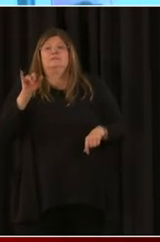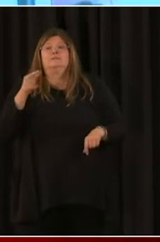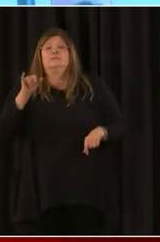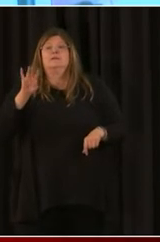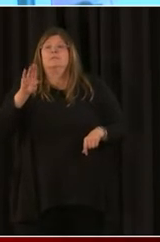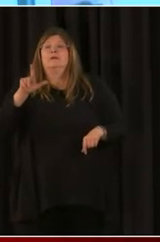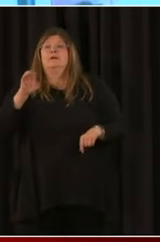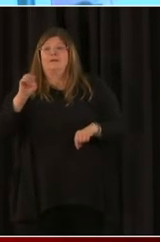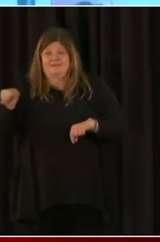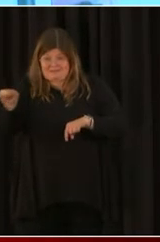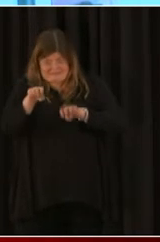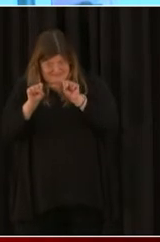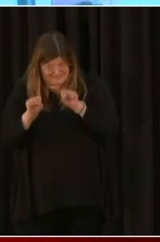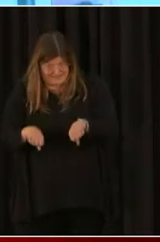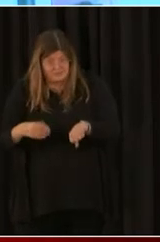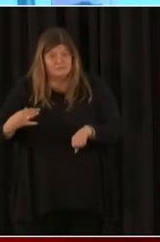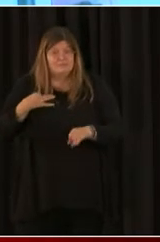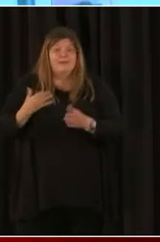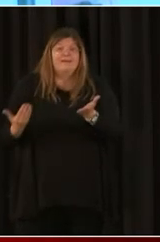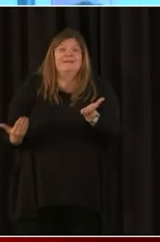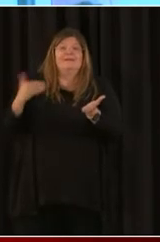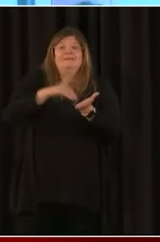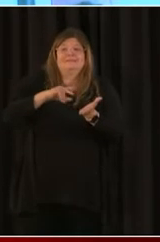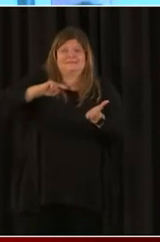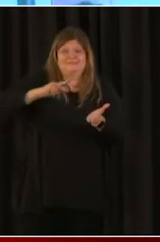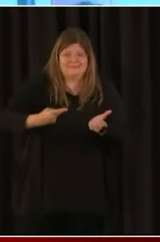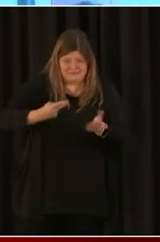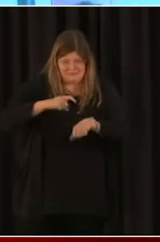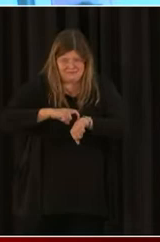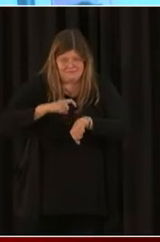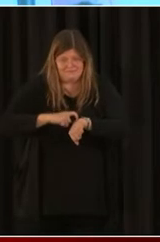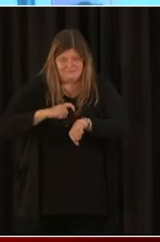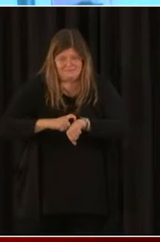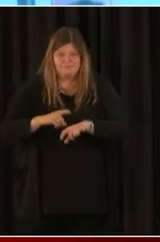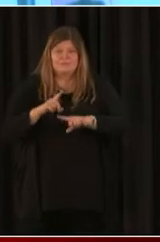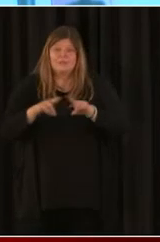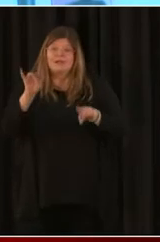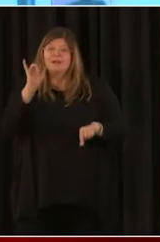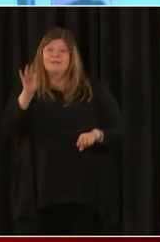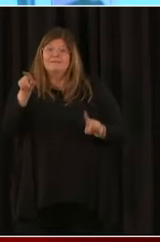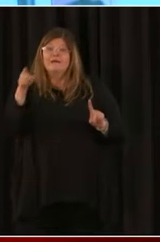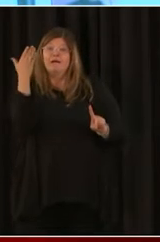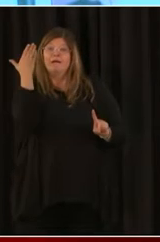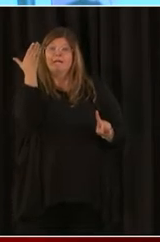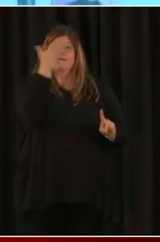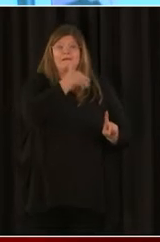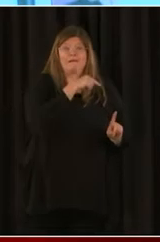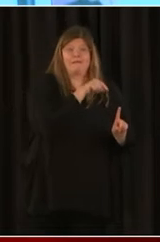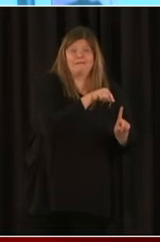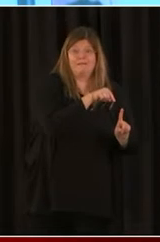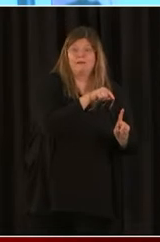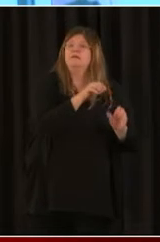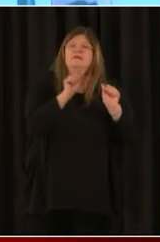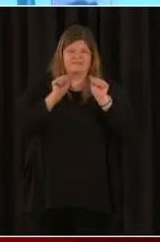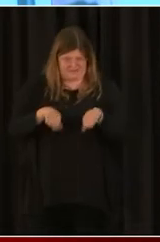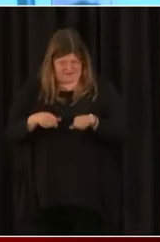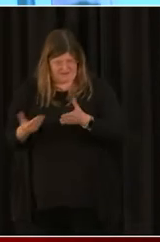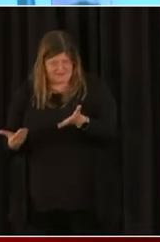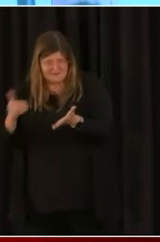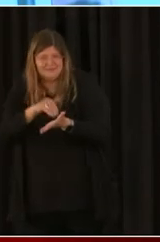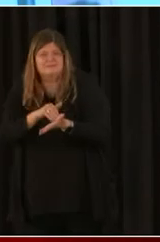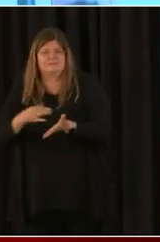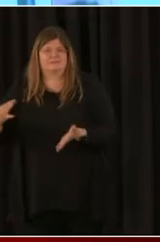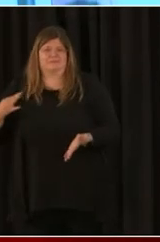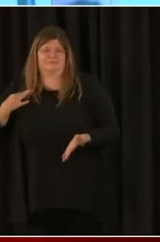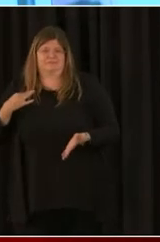missed out the first time, they'll be able to apply this time. So with that,